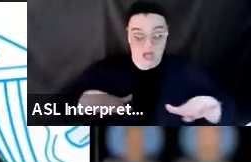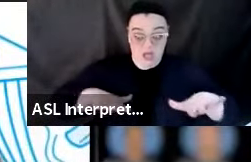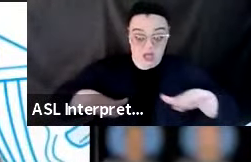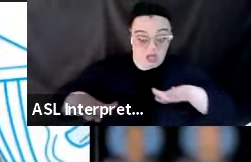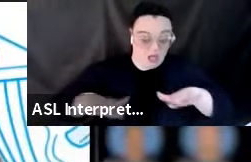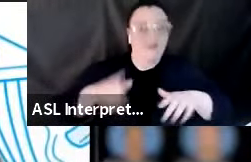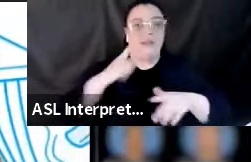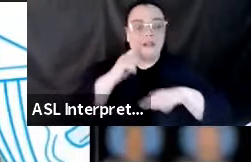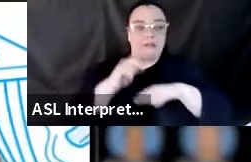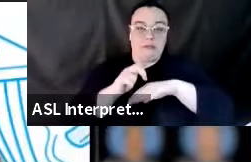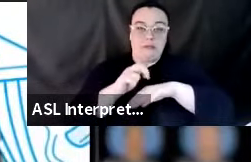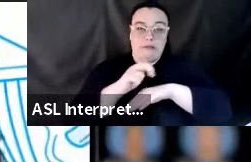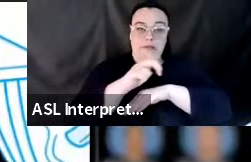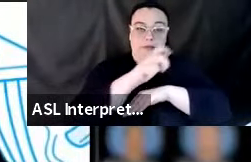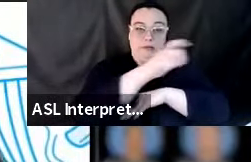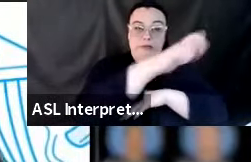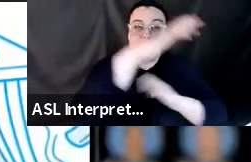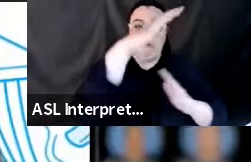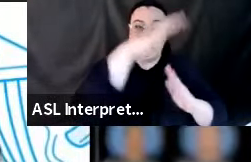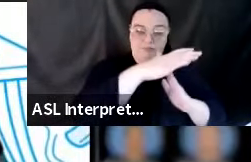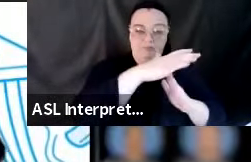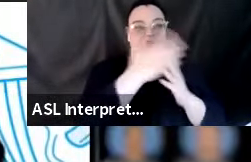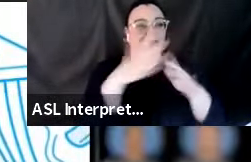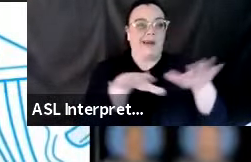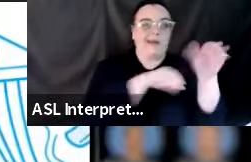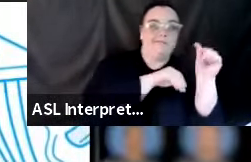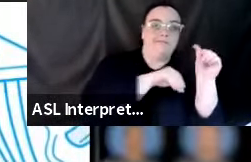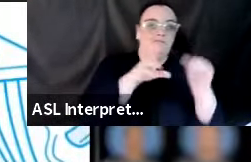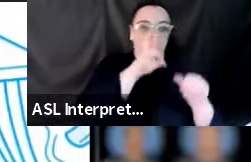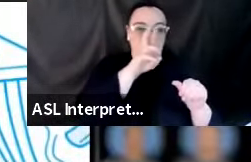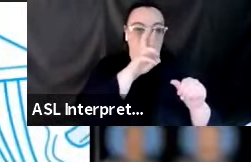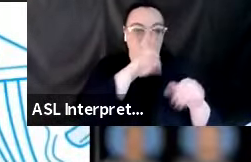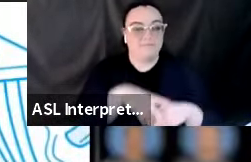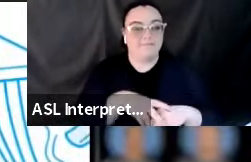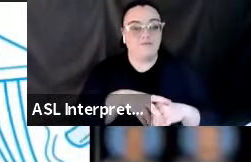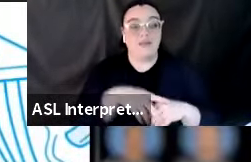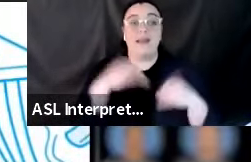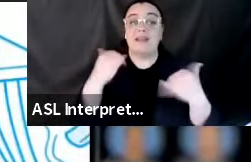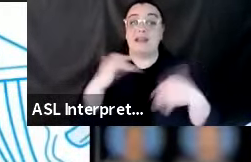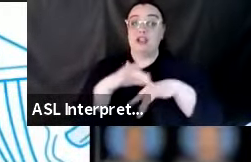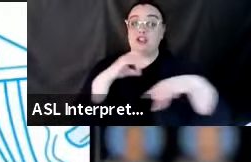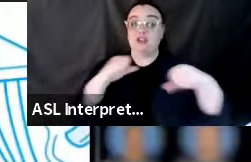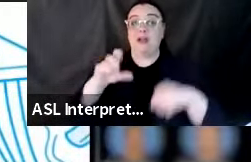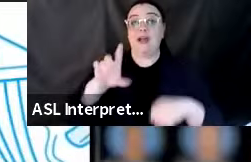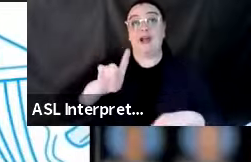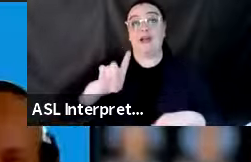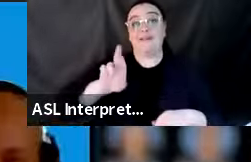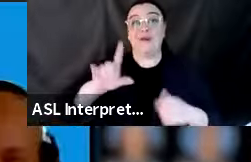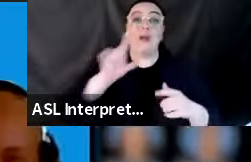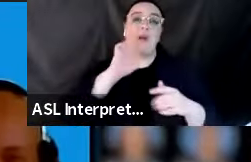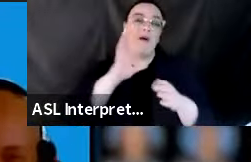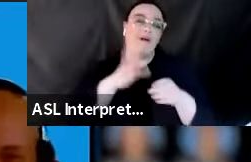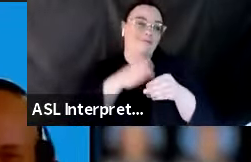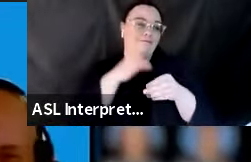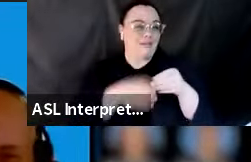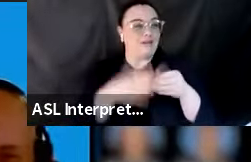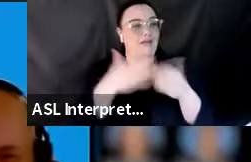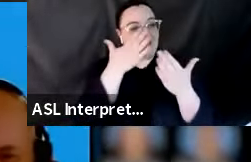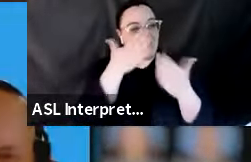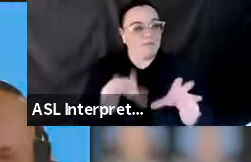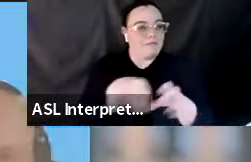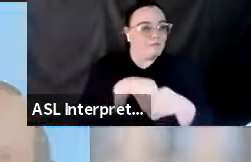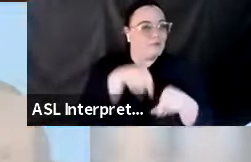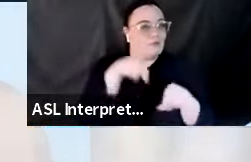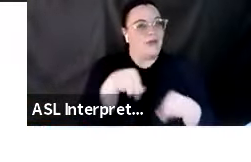drill is over. Thank you, CEA staff, for participating in the great shakeout drill.